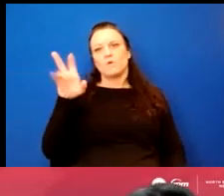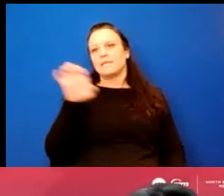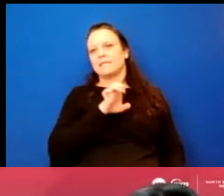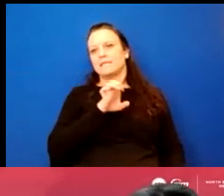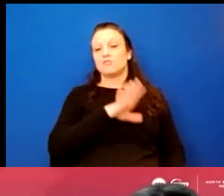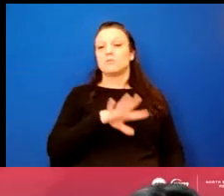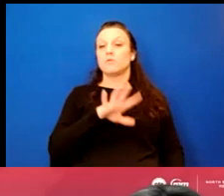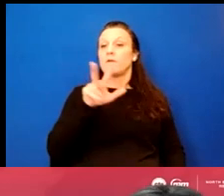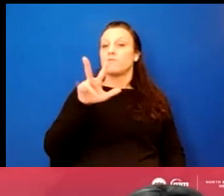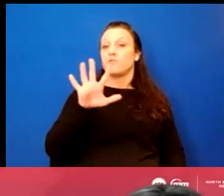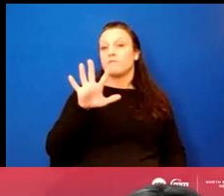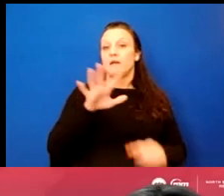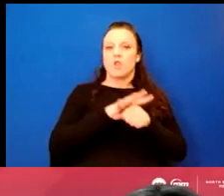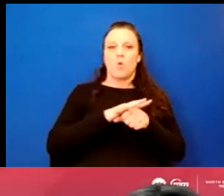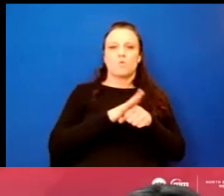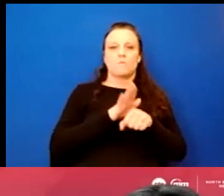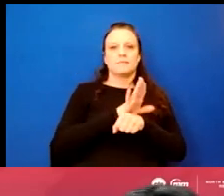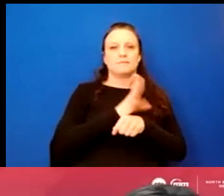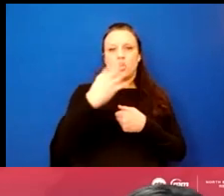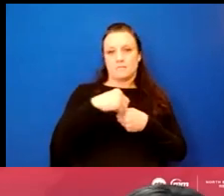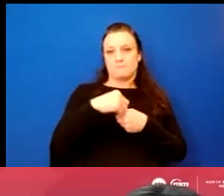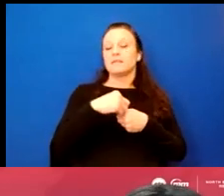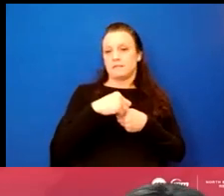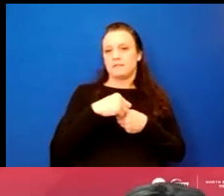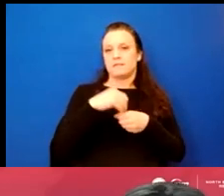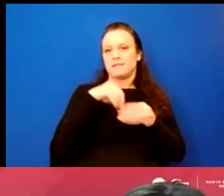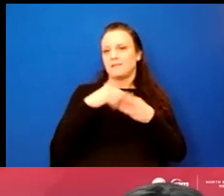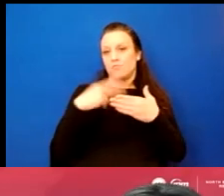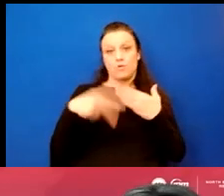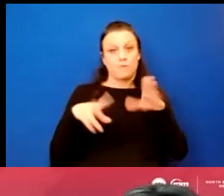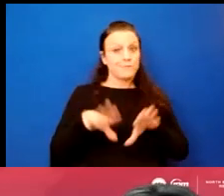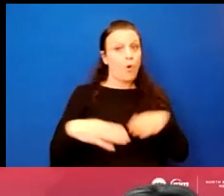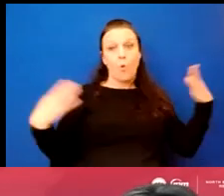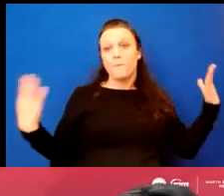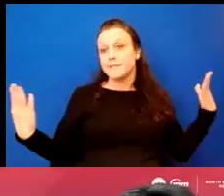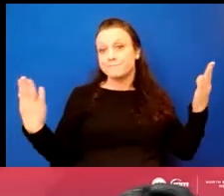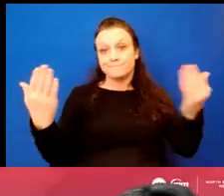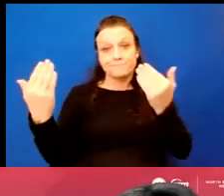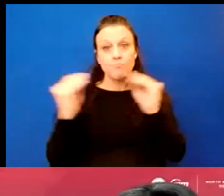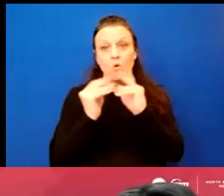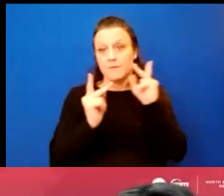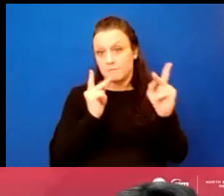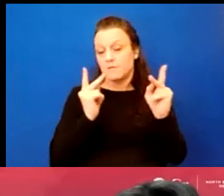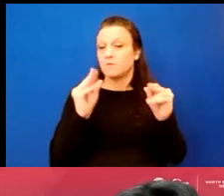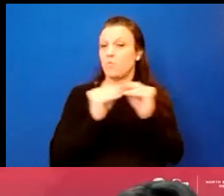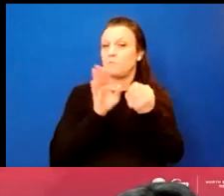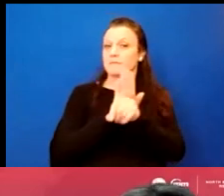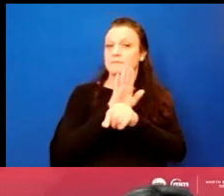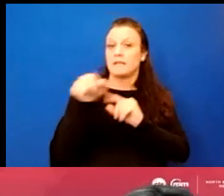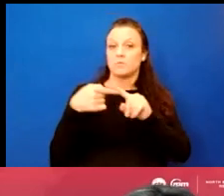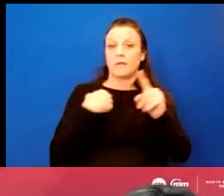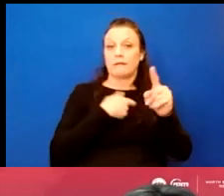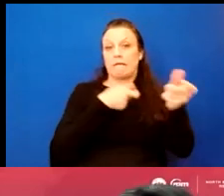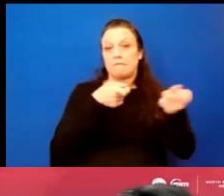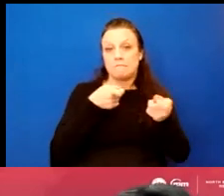than 35 local businesses participating in the program is open to more people, more businesses as we can